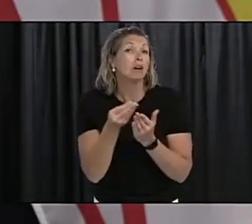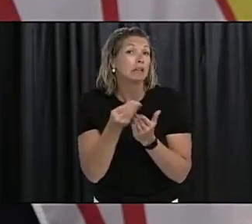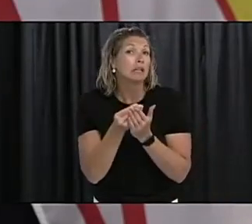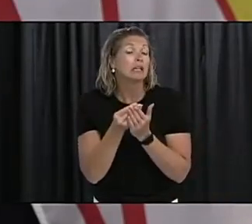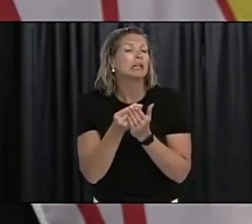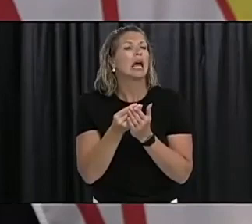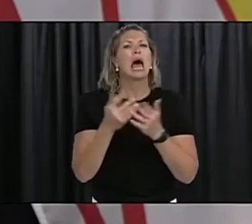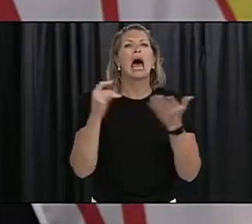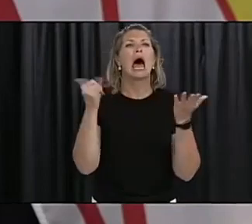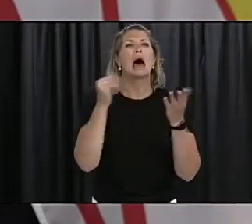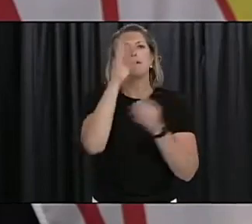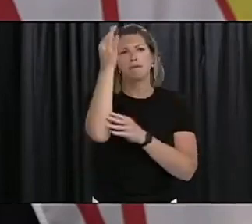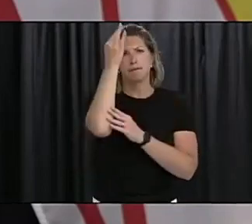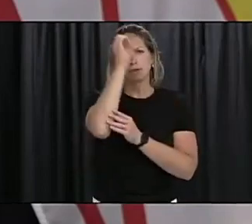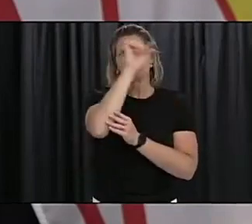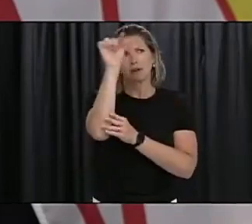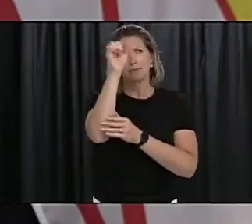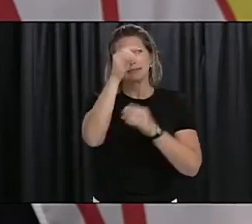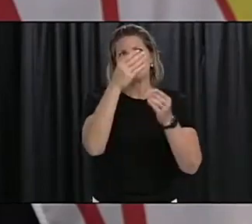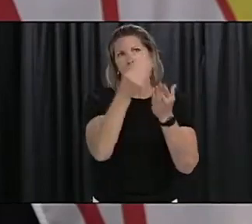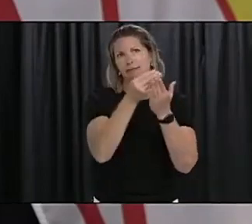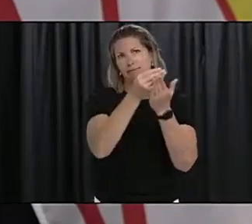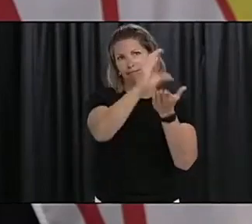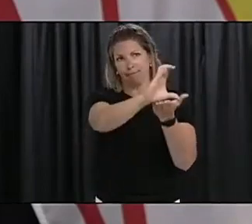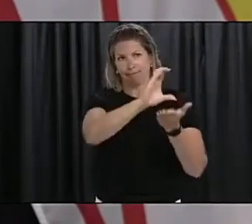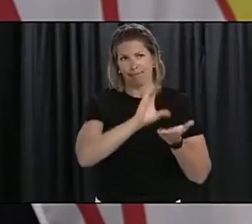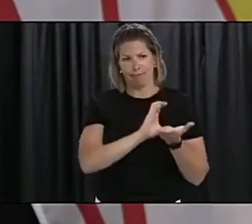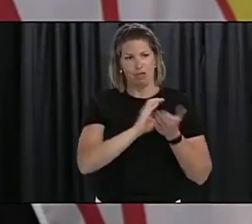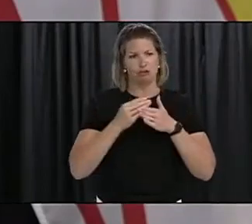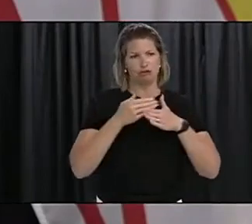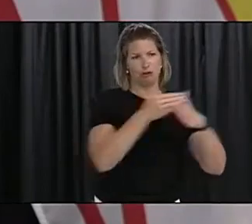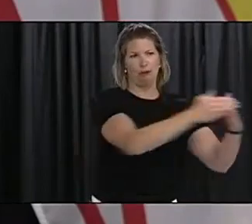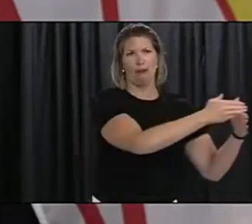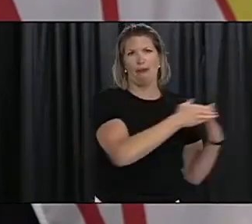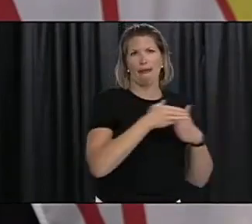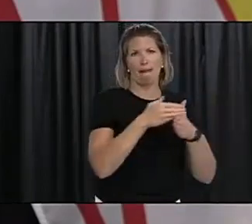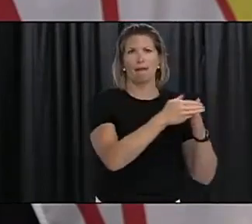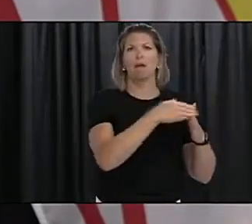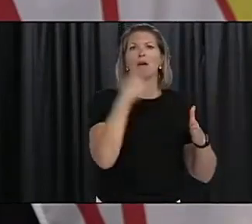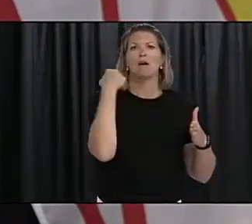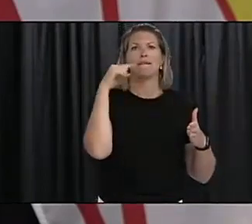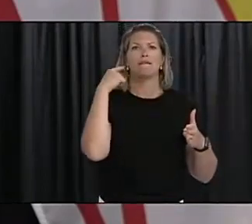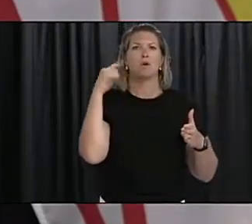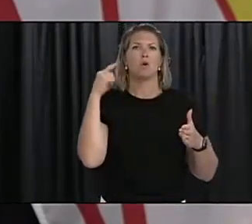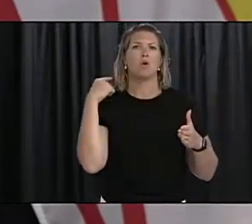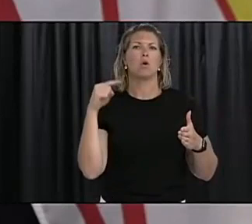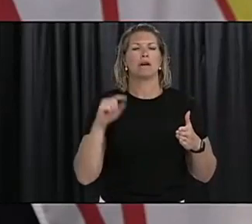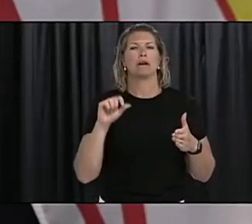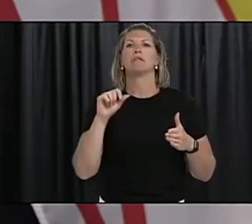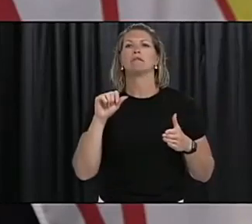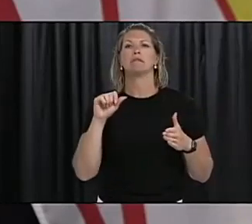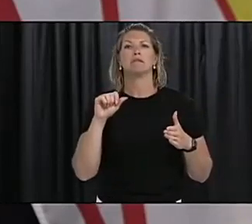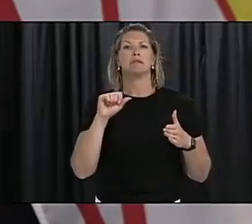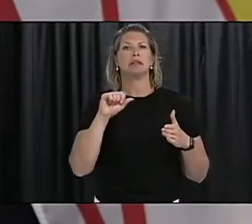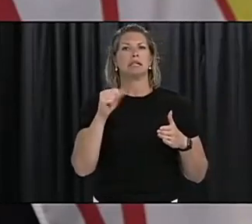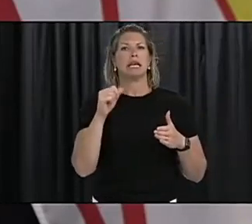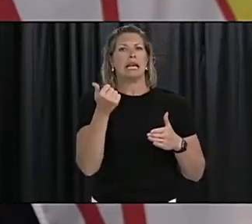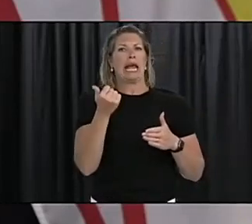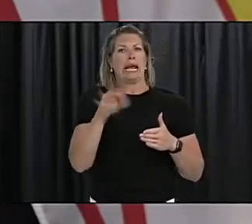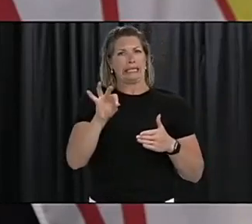on a per capita basis, and in some cases it's a needs-based funding. Newfoundland and Labrador, I can assure you, will receive